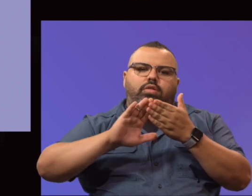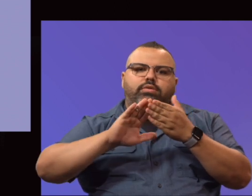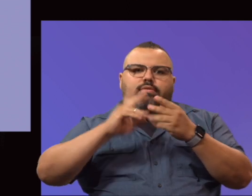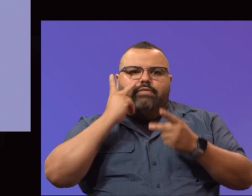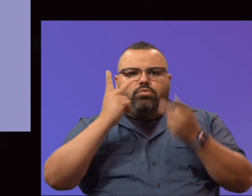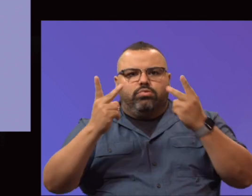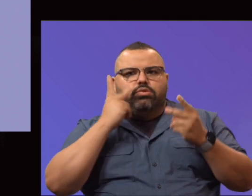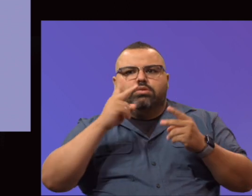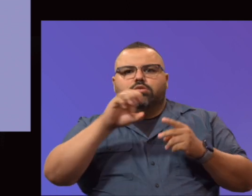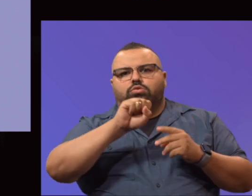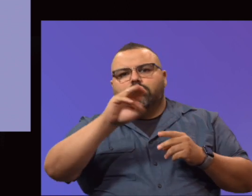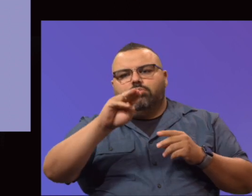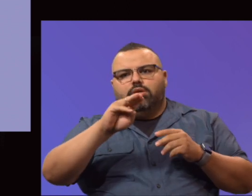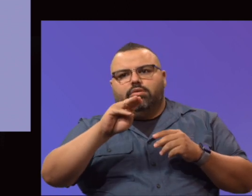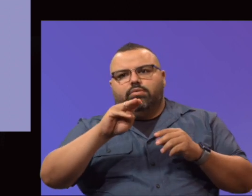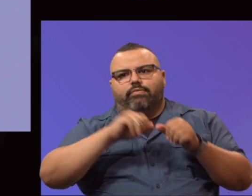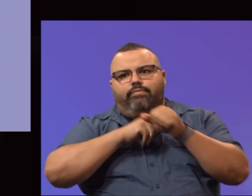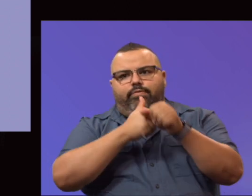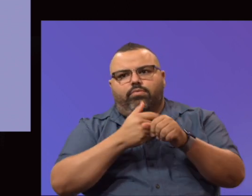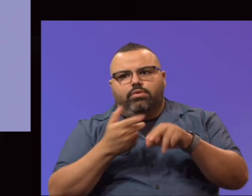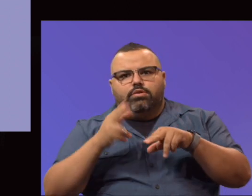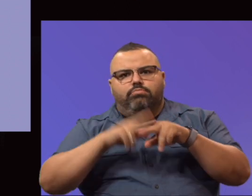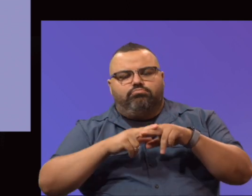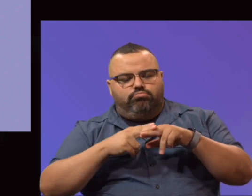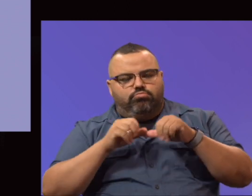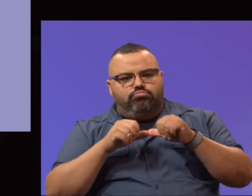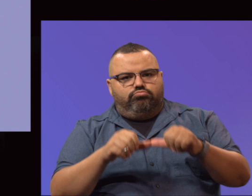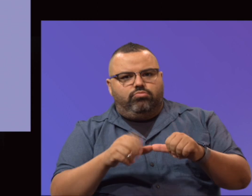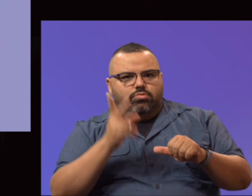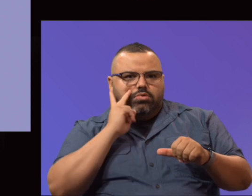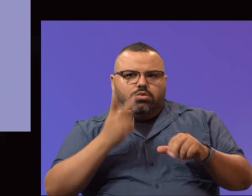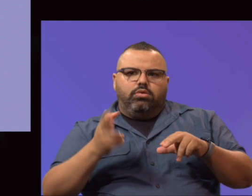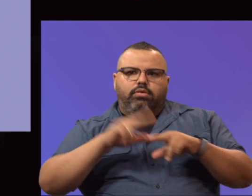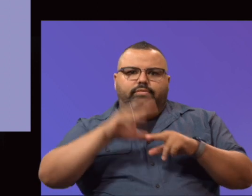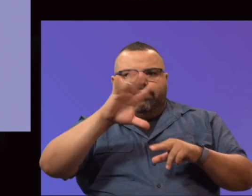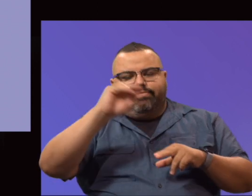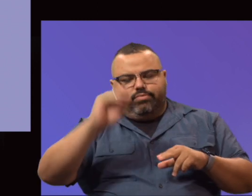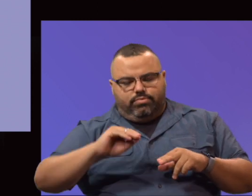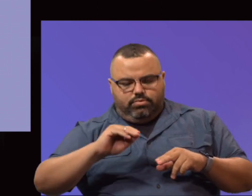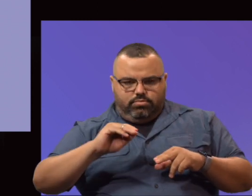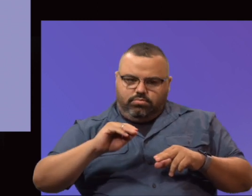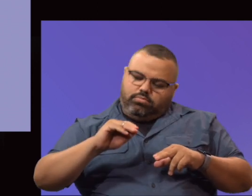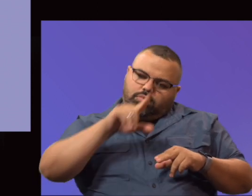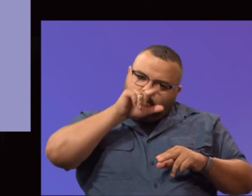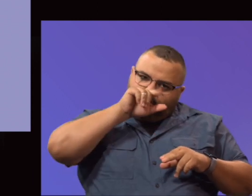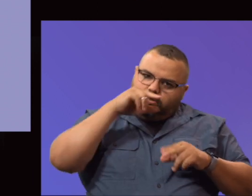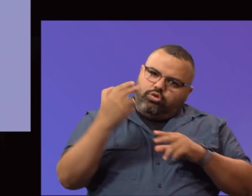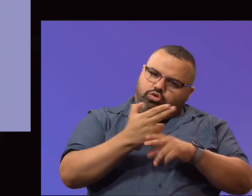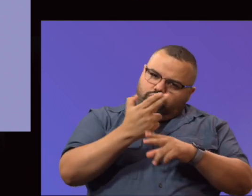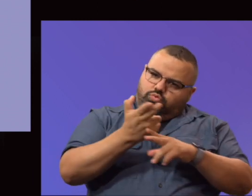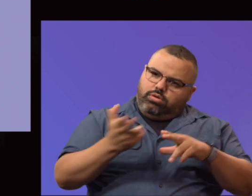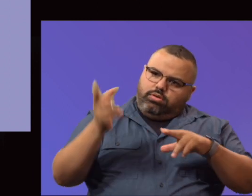5% on Twitter users. We've gained a 13% share in Facebook, and we've gained 17% on